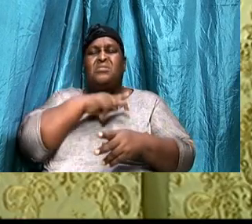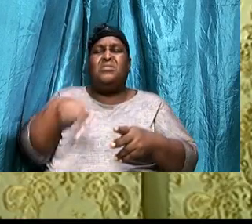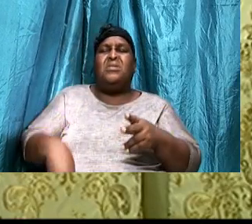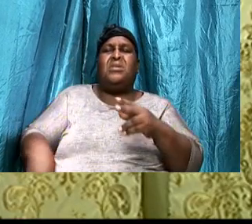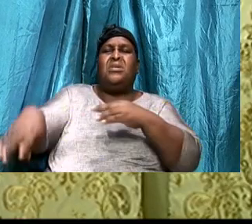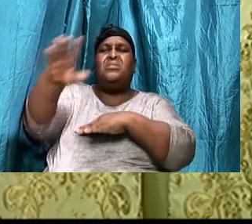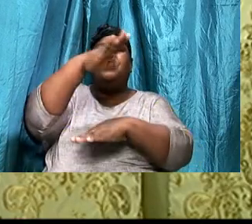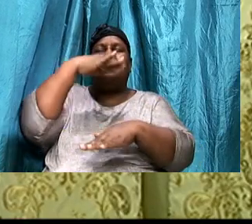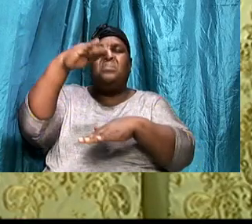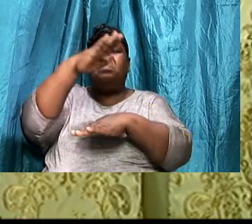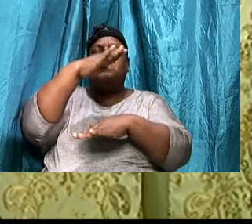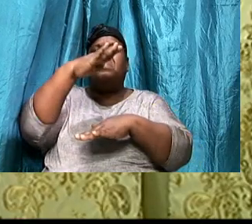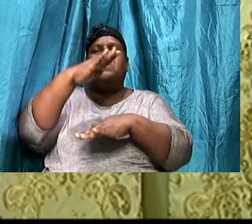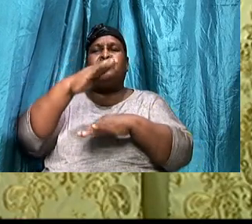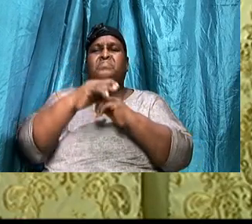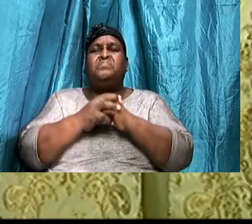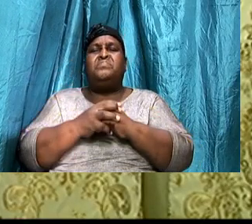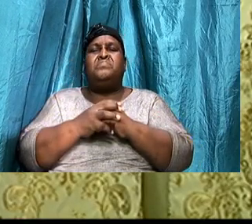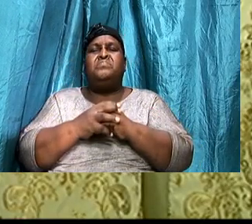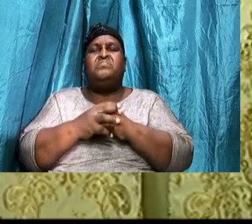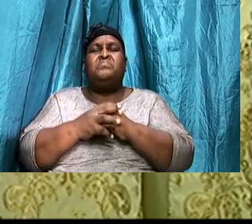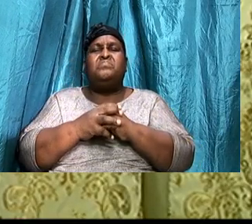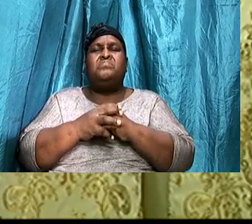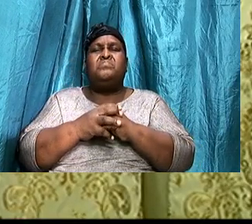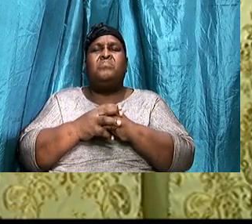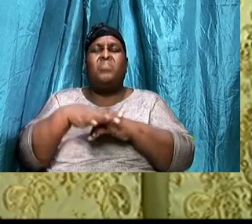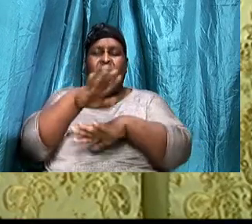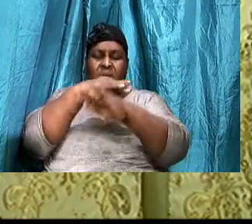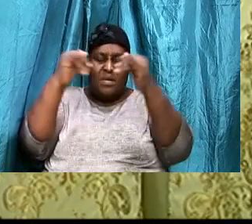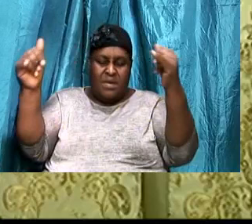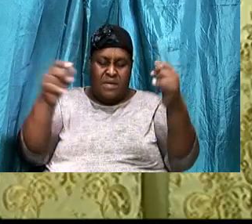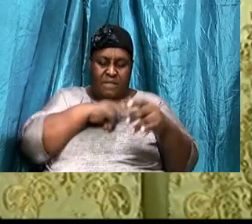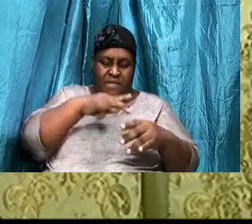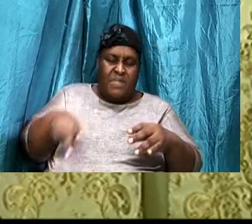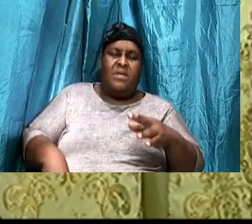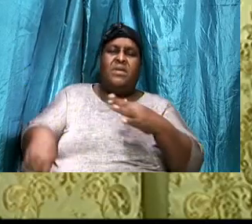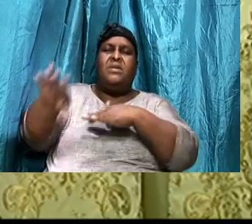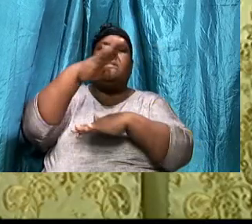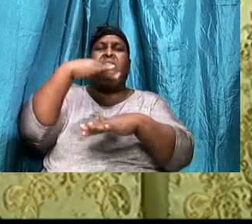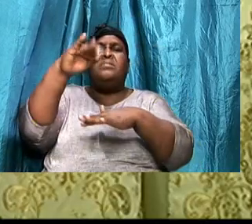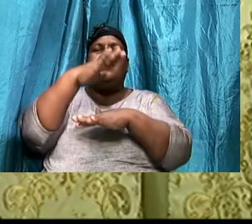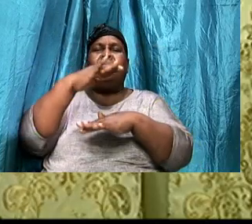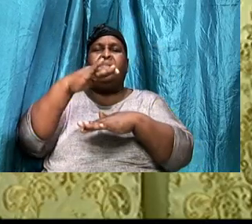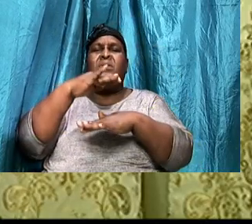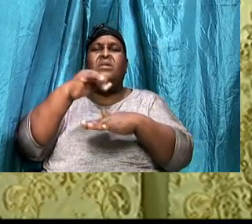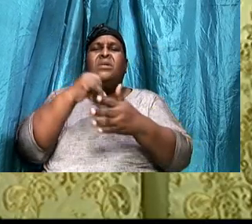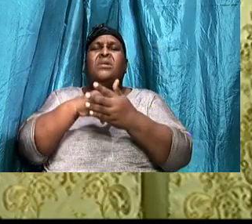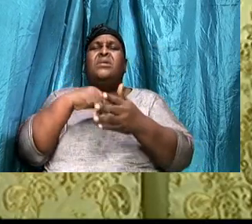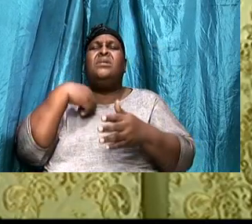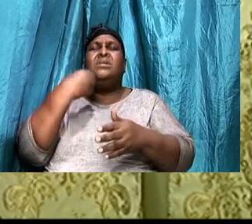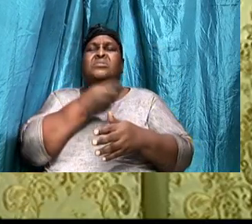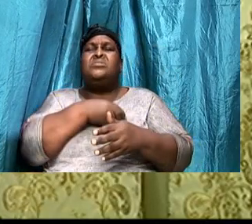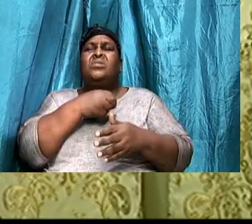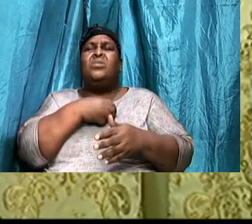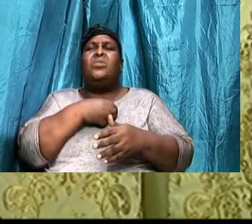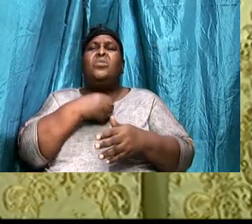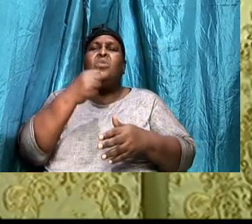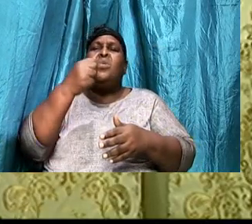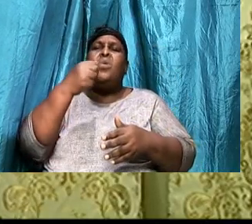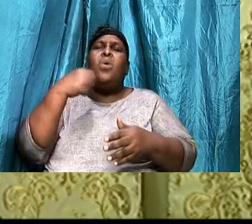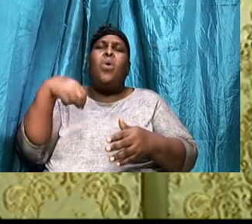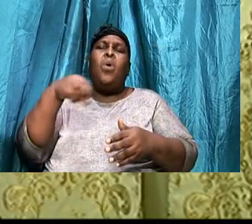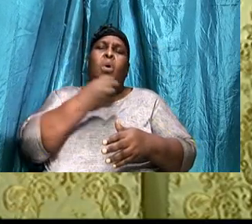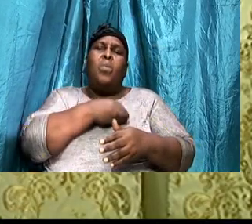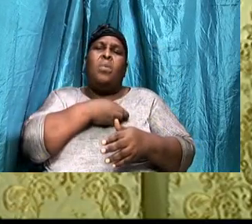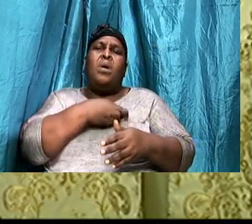Hallelujah, We represent, A heavenly kingdom, And it is, Our responsibility, To